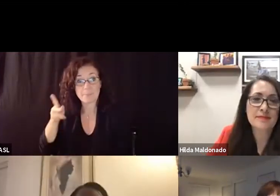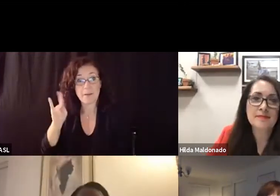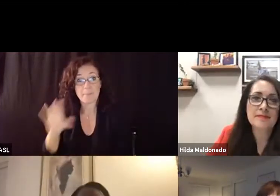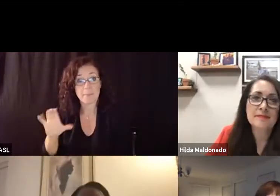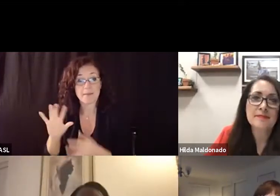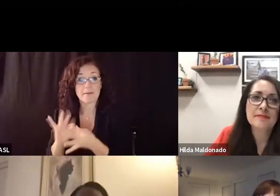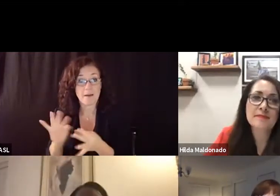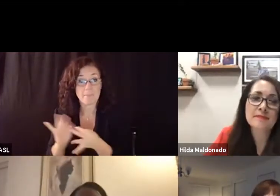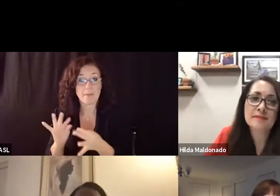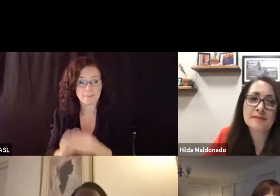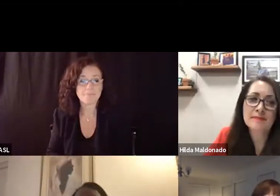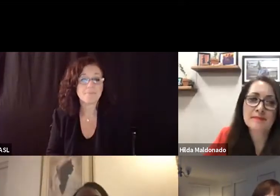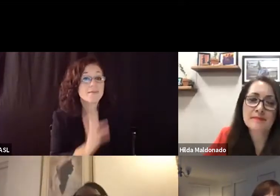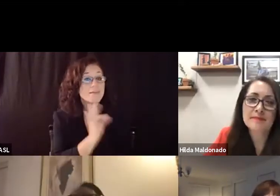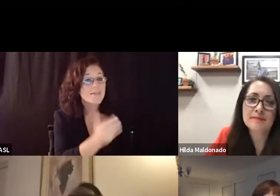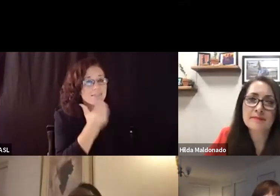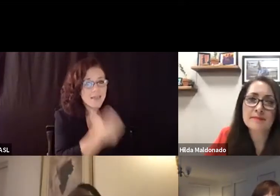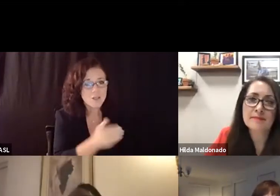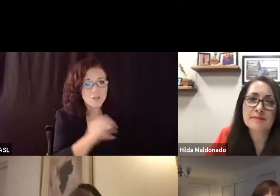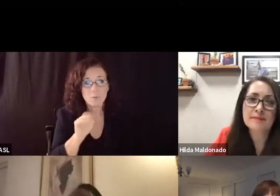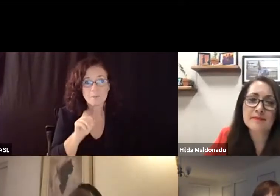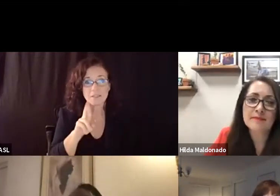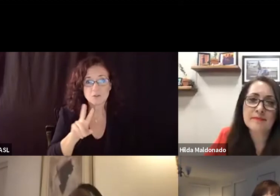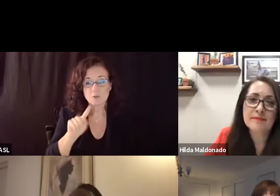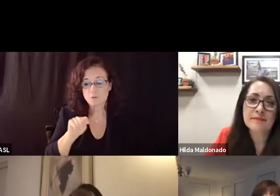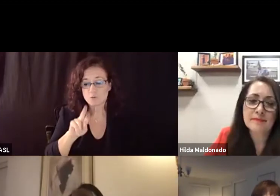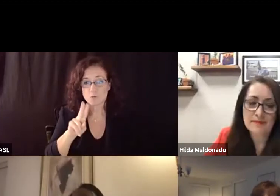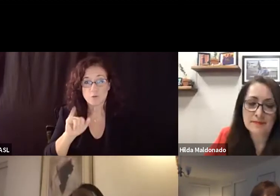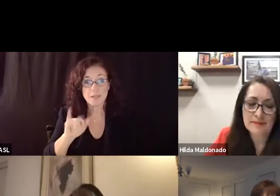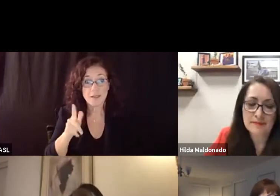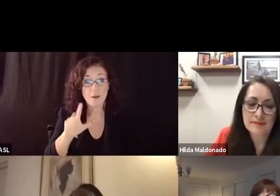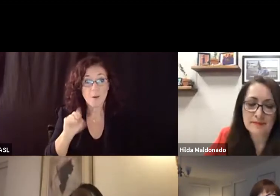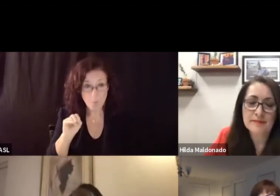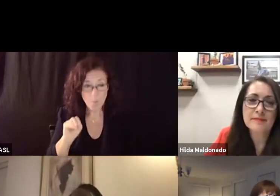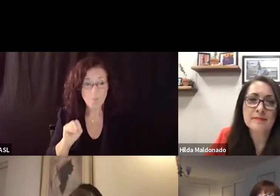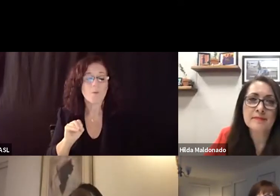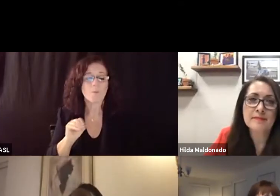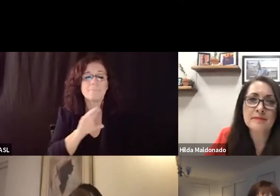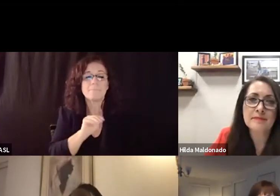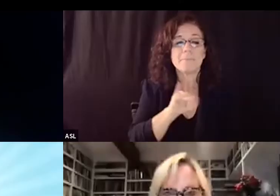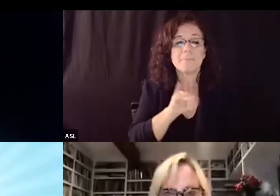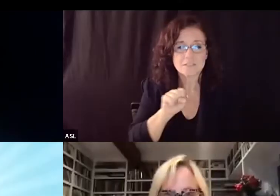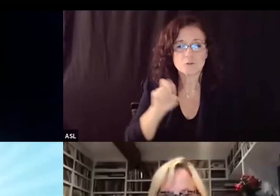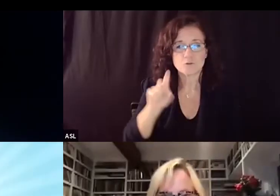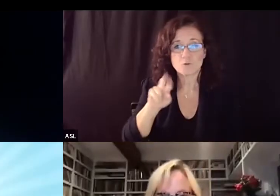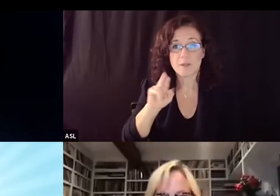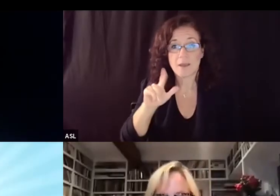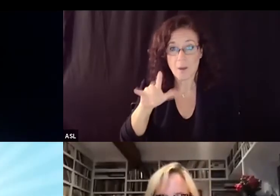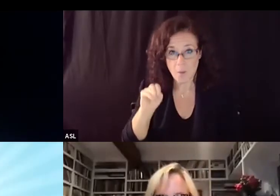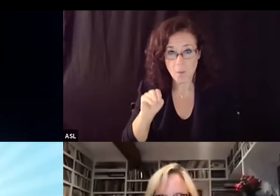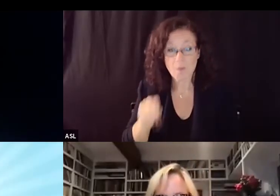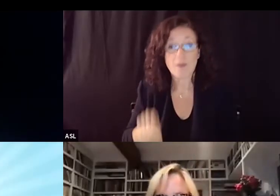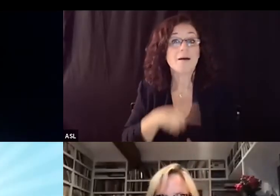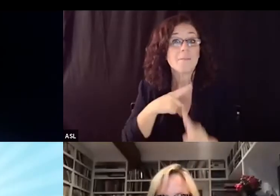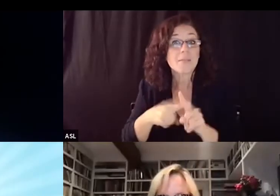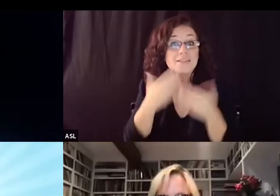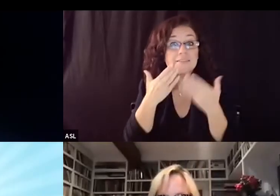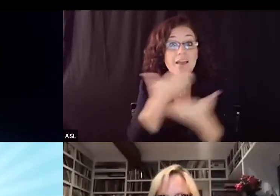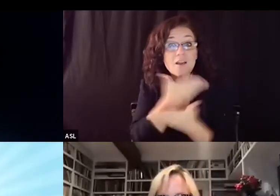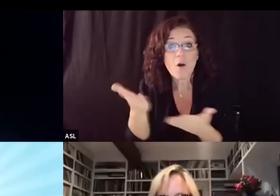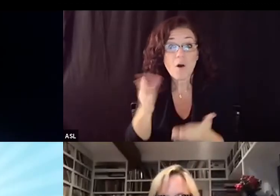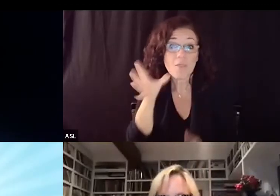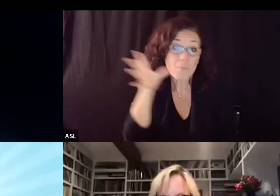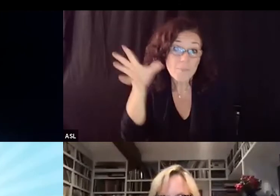and thank you to all of our speakers and all of the folks who have written us educators parents and other